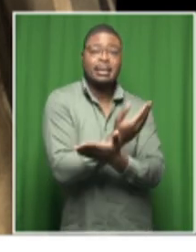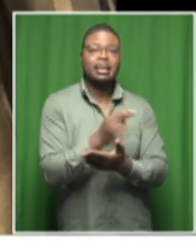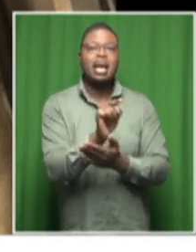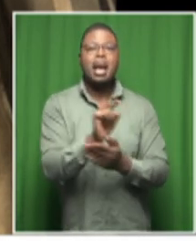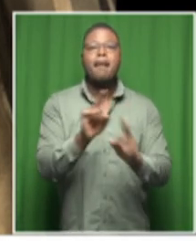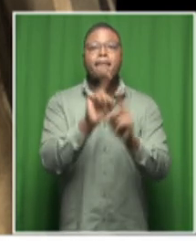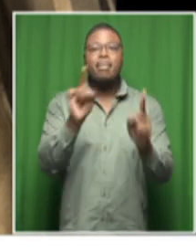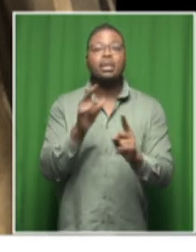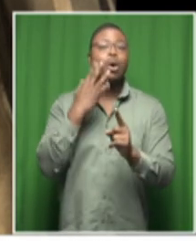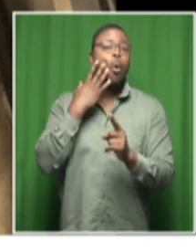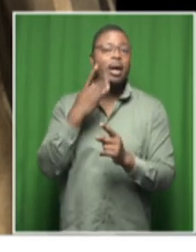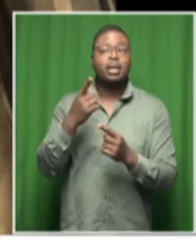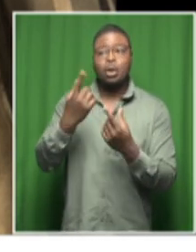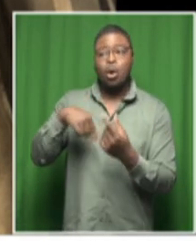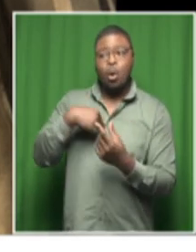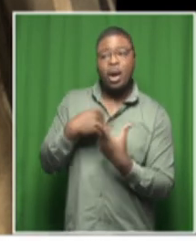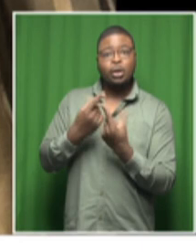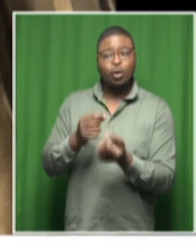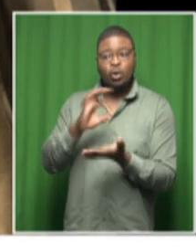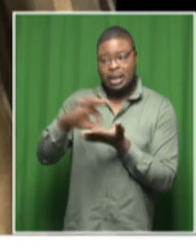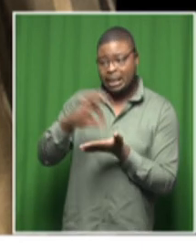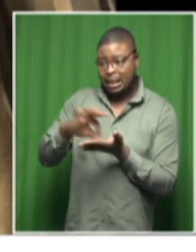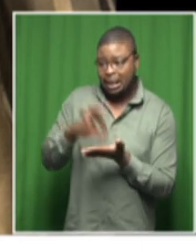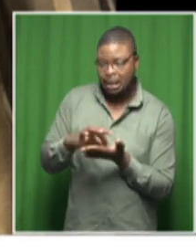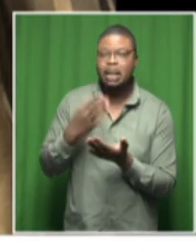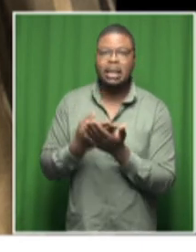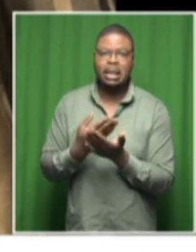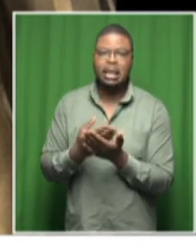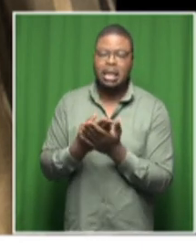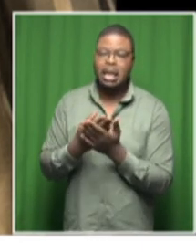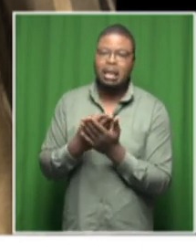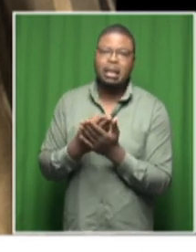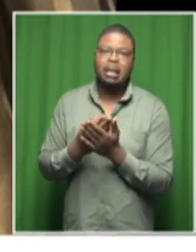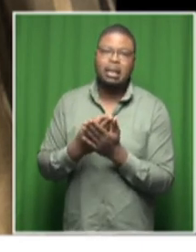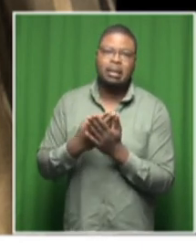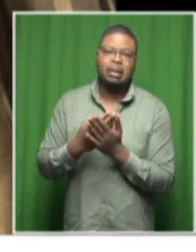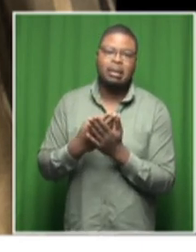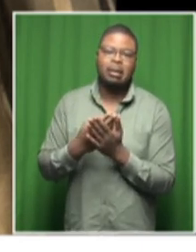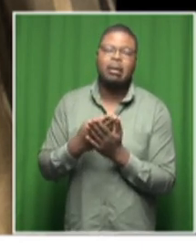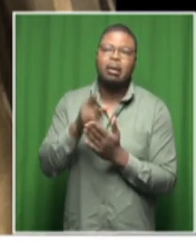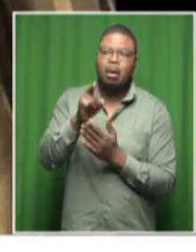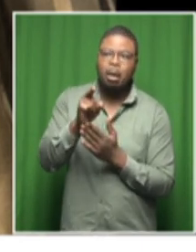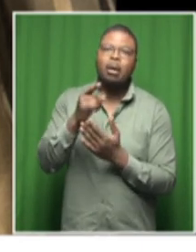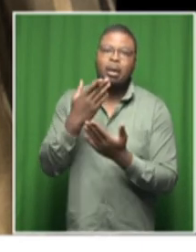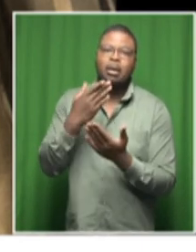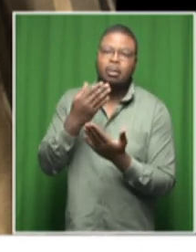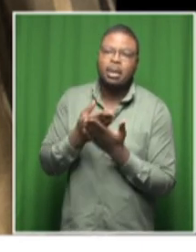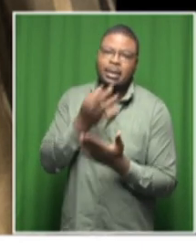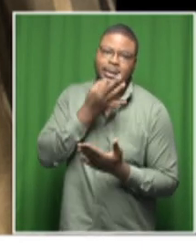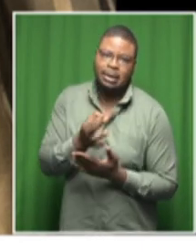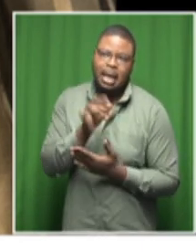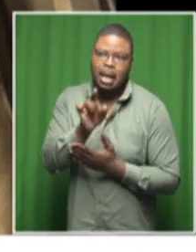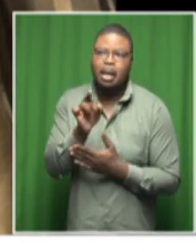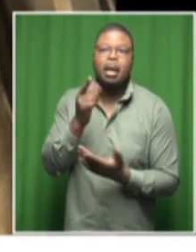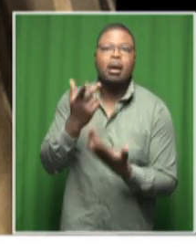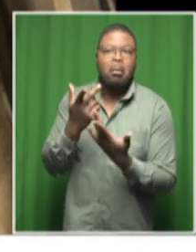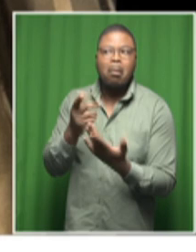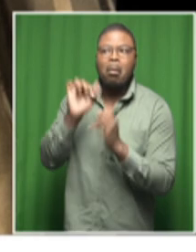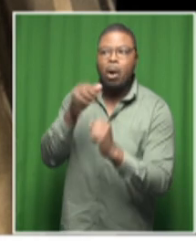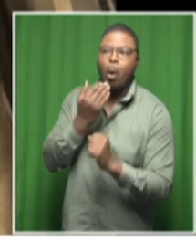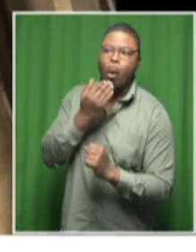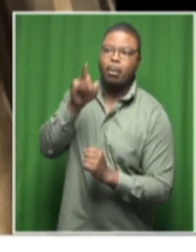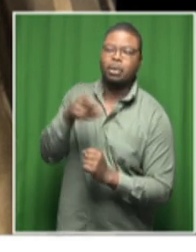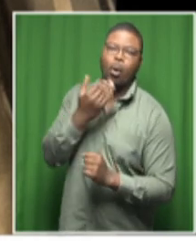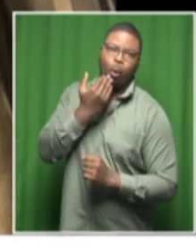and everything we will not today exactly there are six people who are still in hospital four